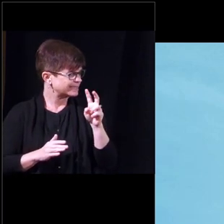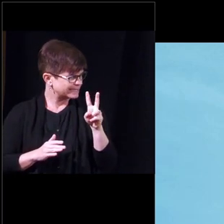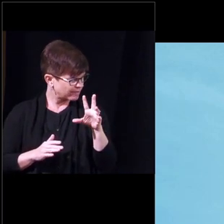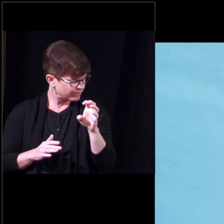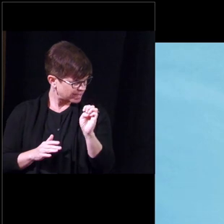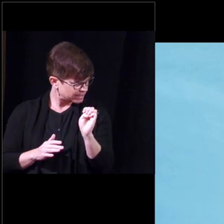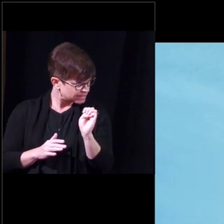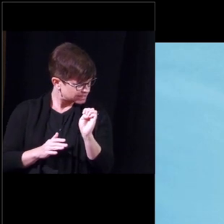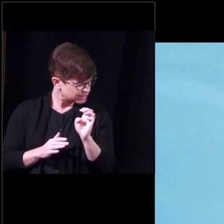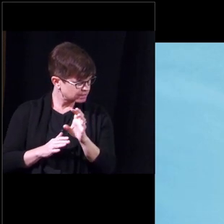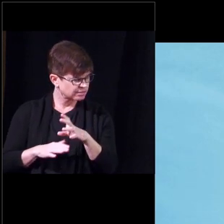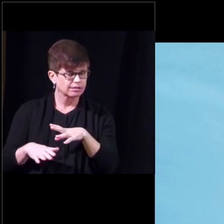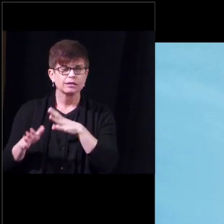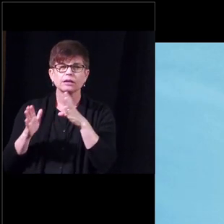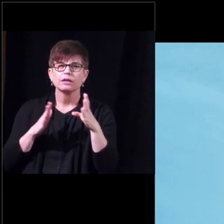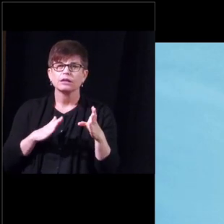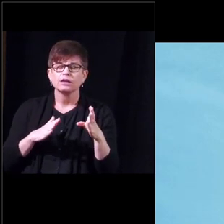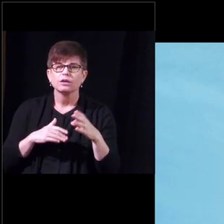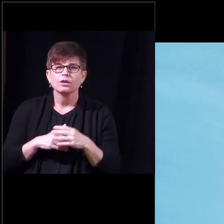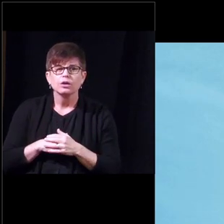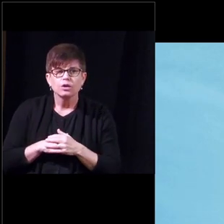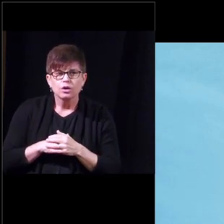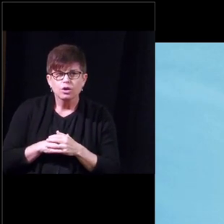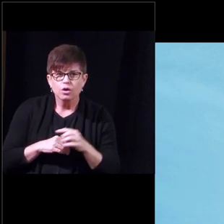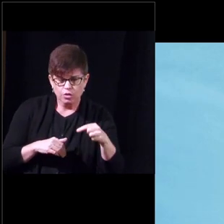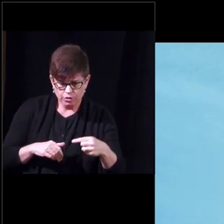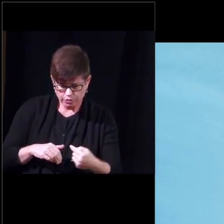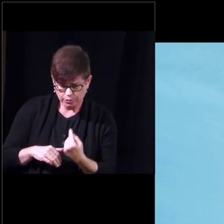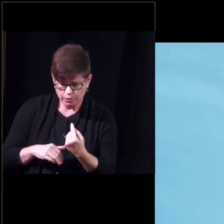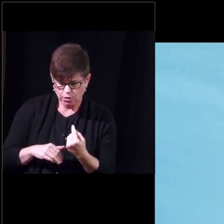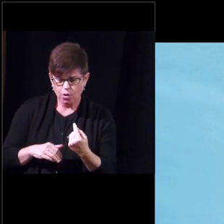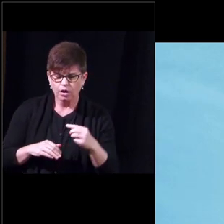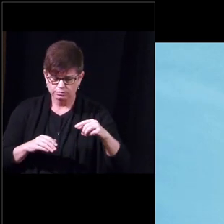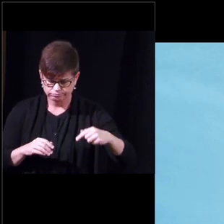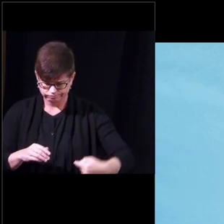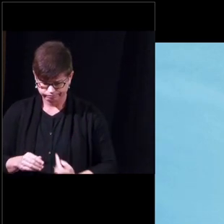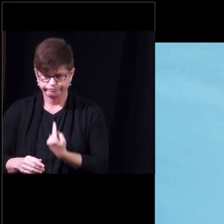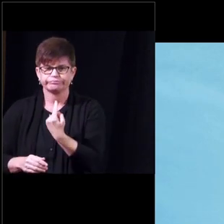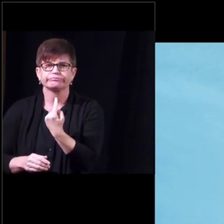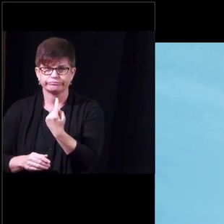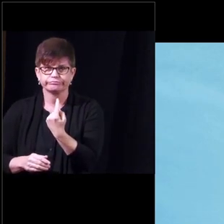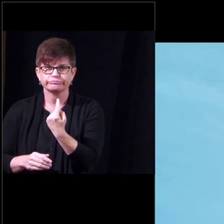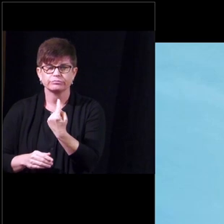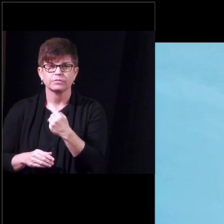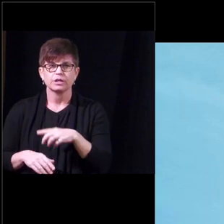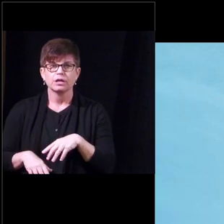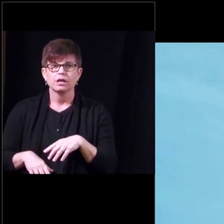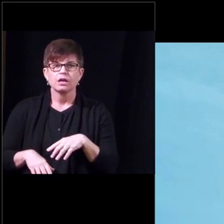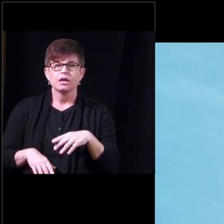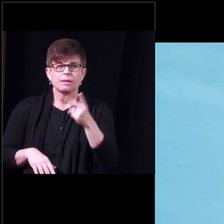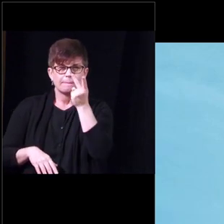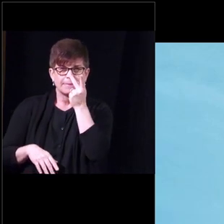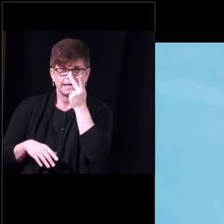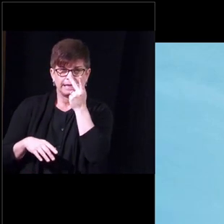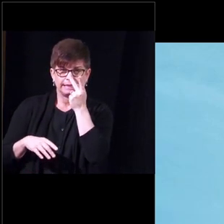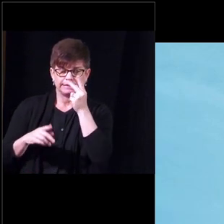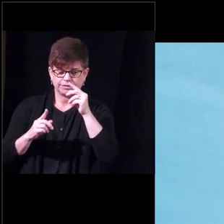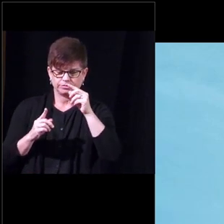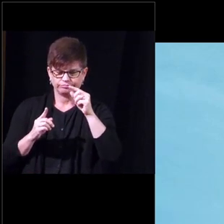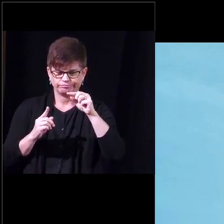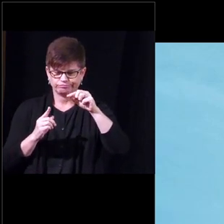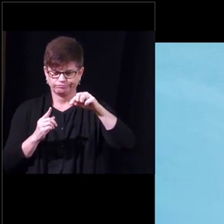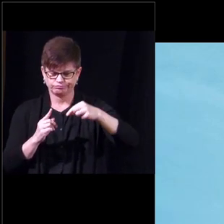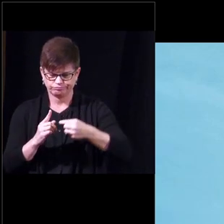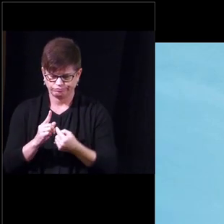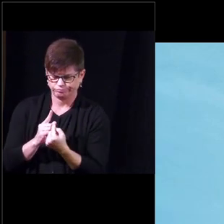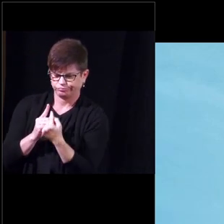the entry urethral uh suppository that goes inside the opening of the penis injections of